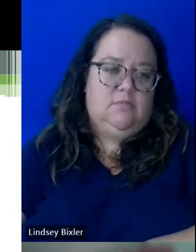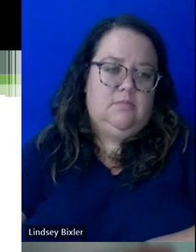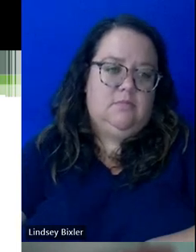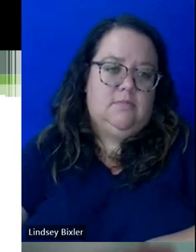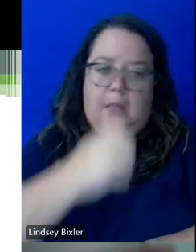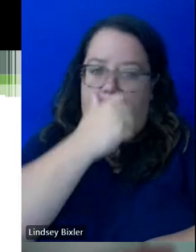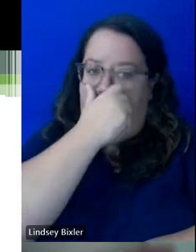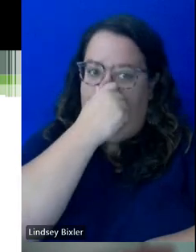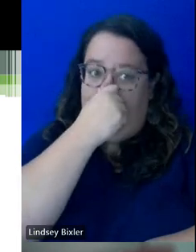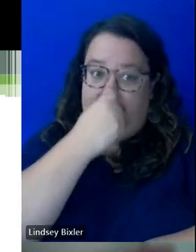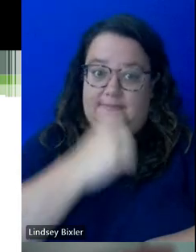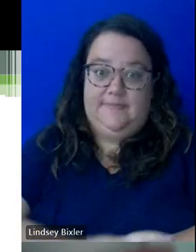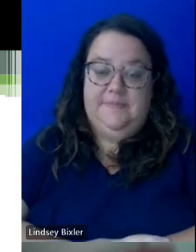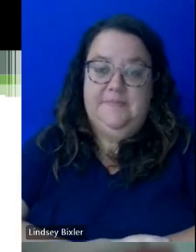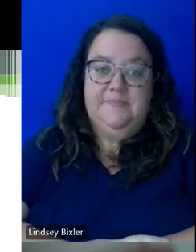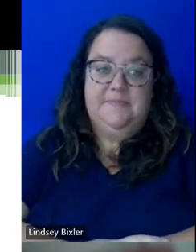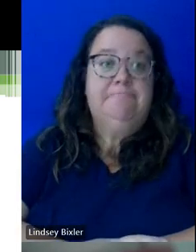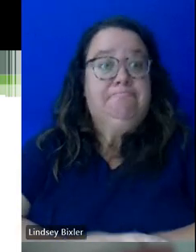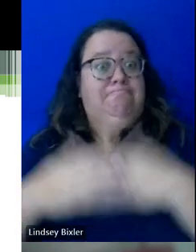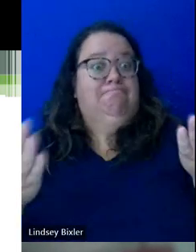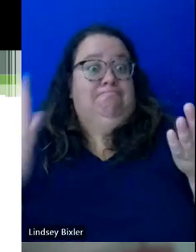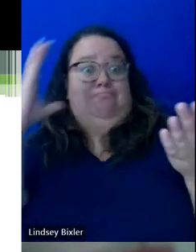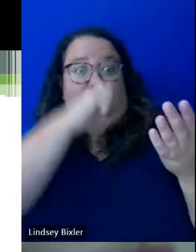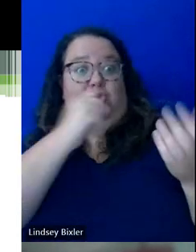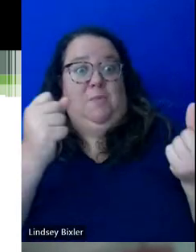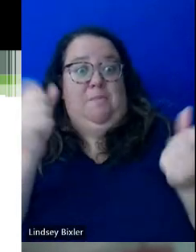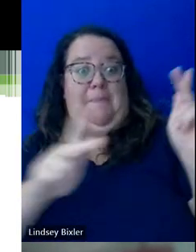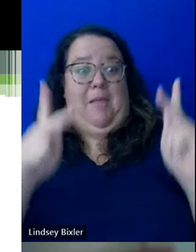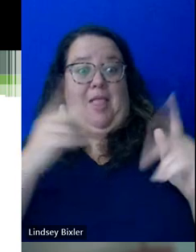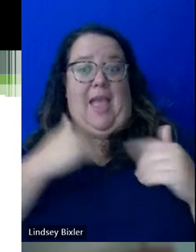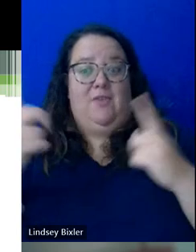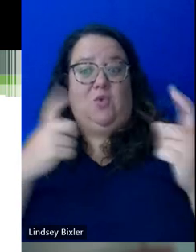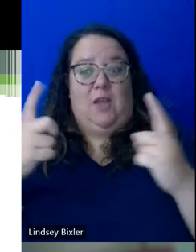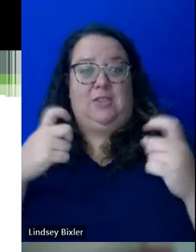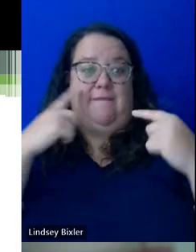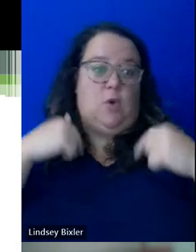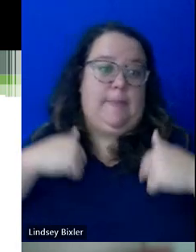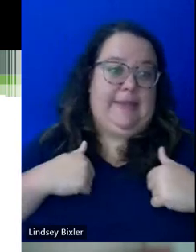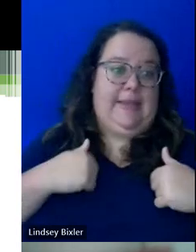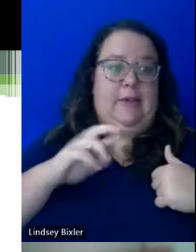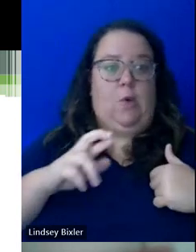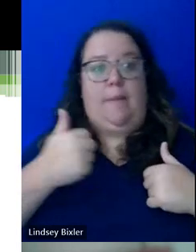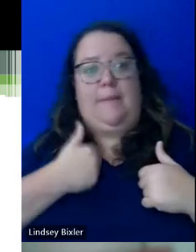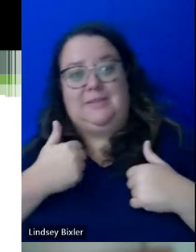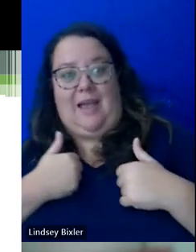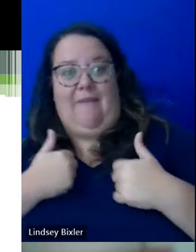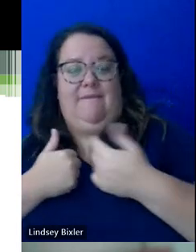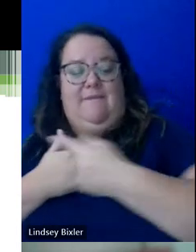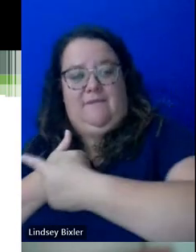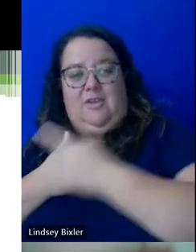So, imagine that folks may have questions for either Sharon or myself or both of us.